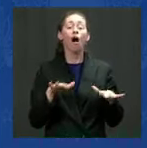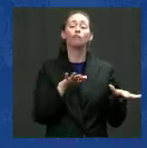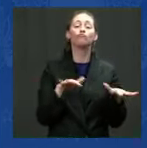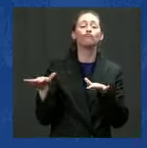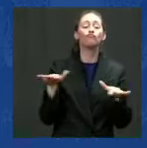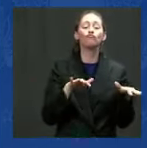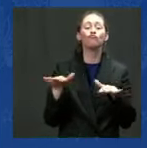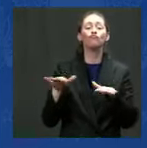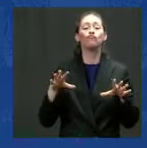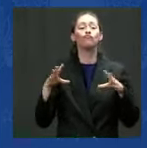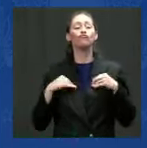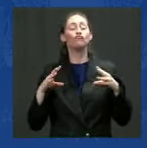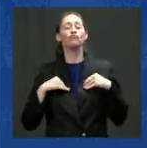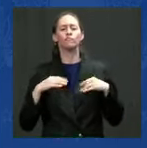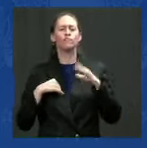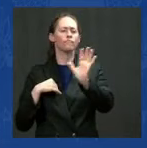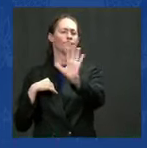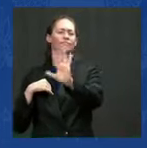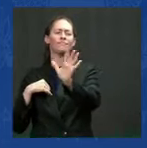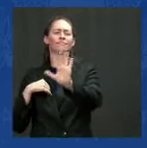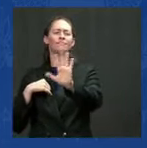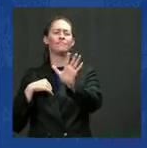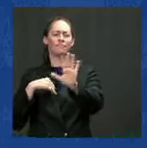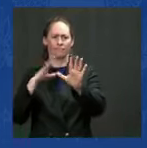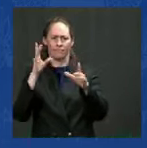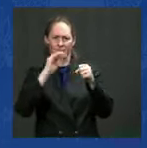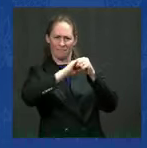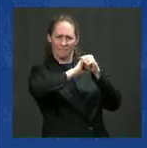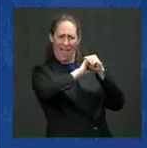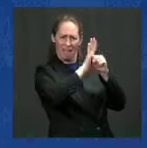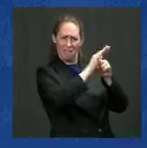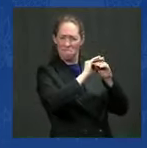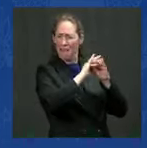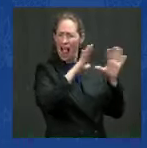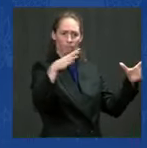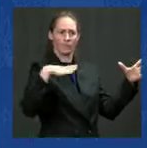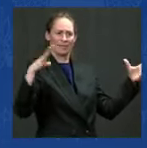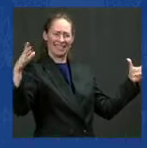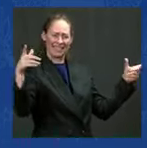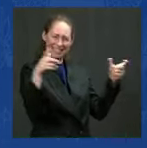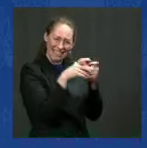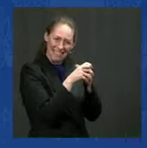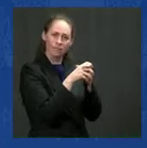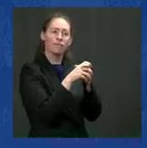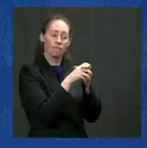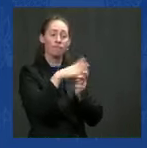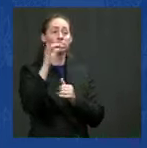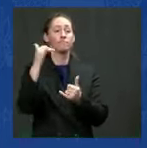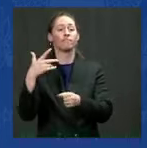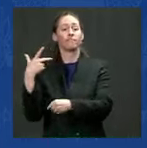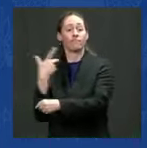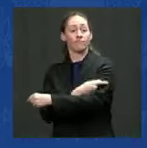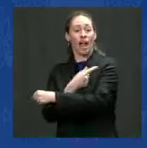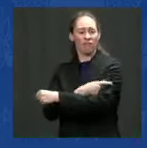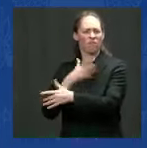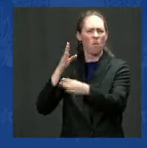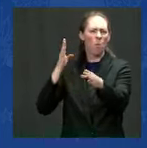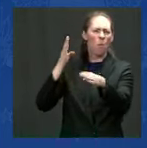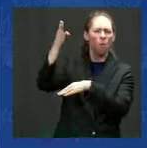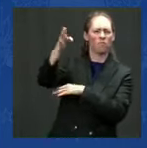pandemic under control. You know, and by fully vaccinating 160 million Americans,